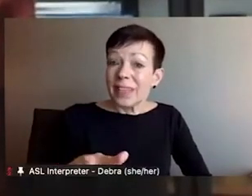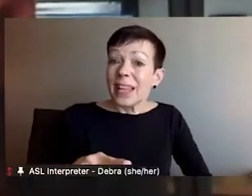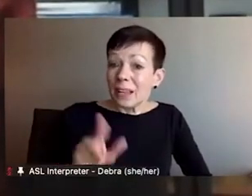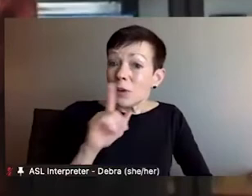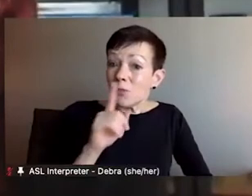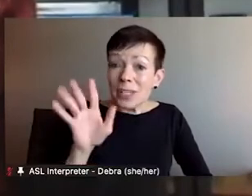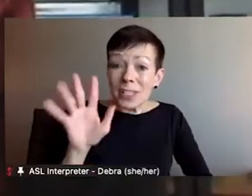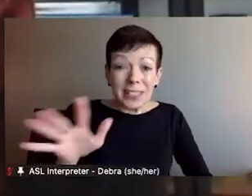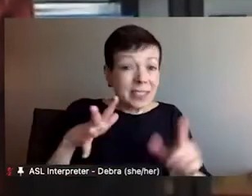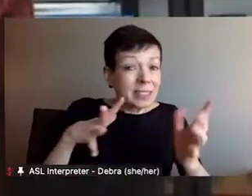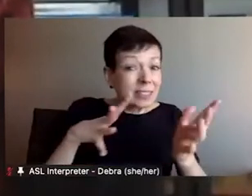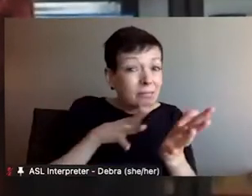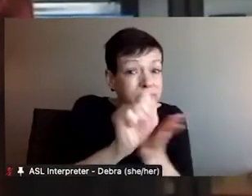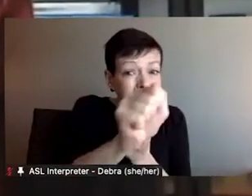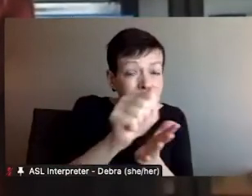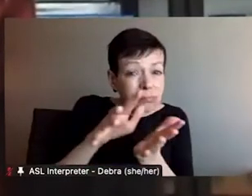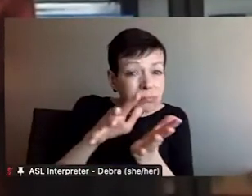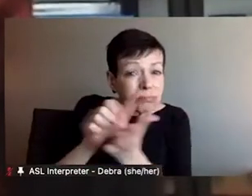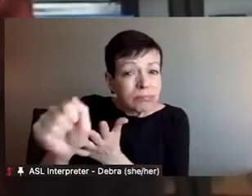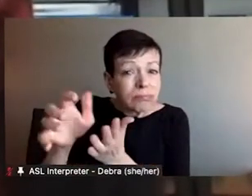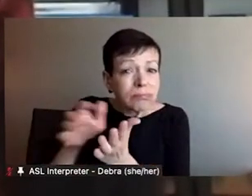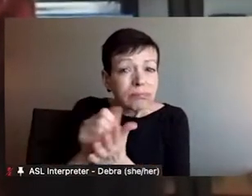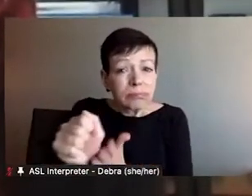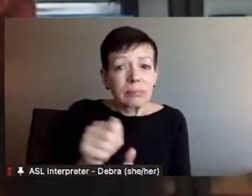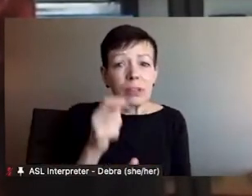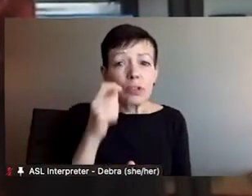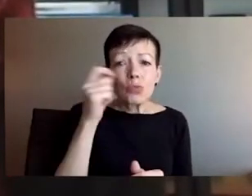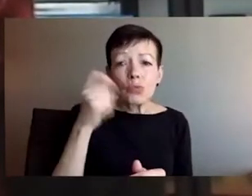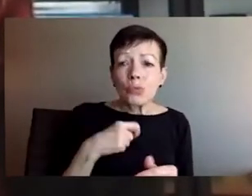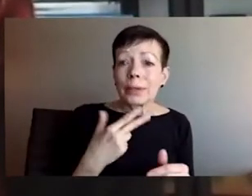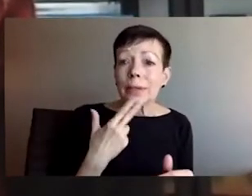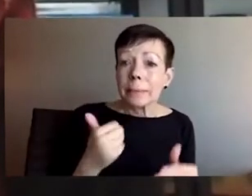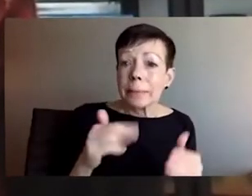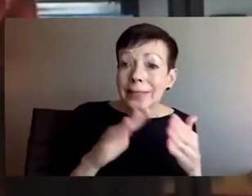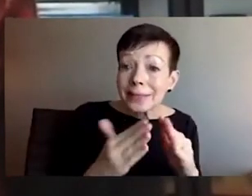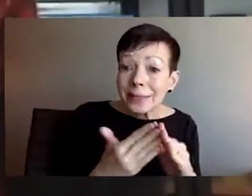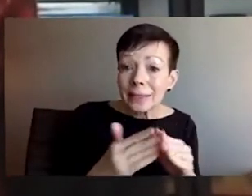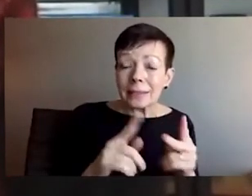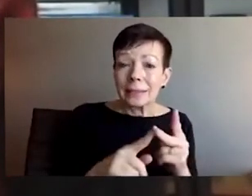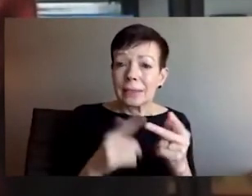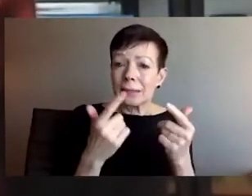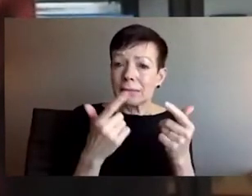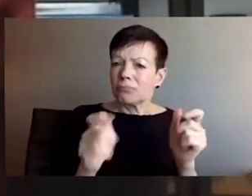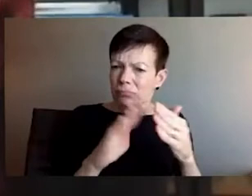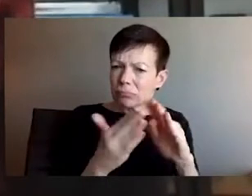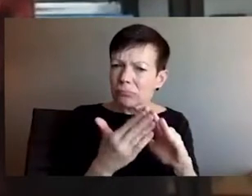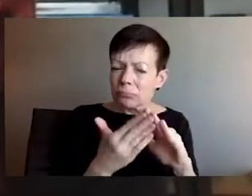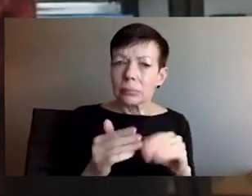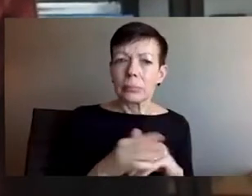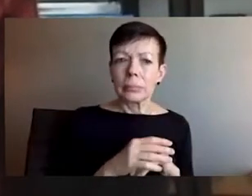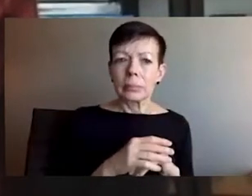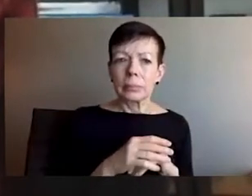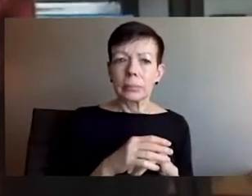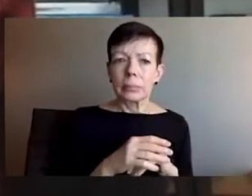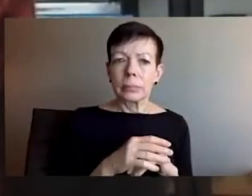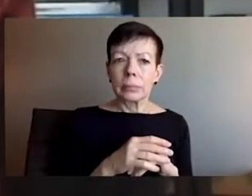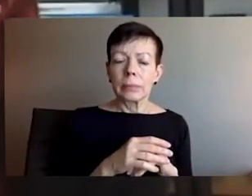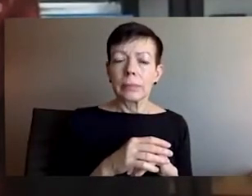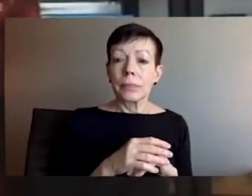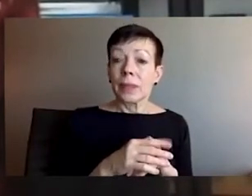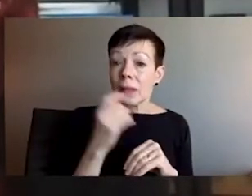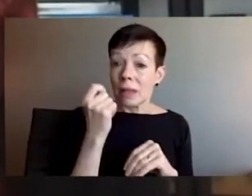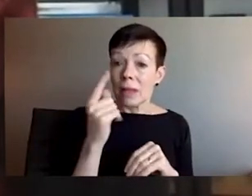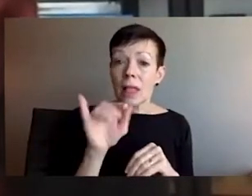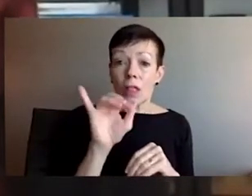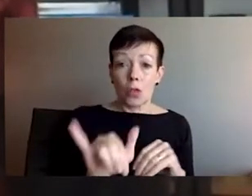Putin, who has used protection of Russian speakers as a pretext for what can